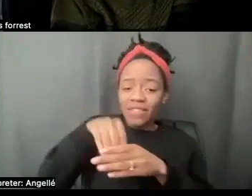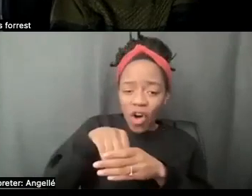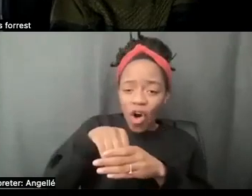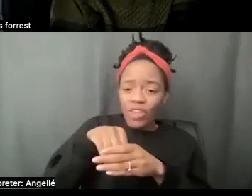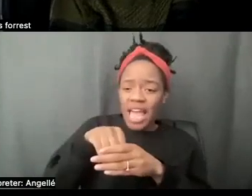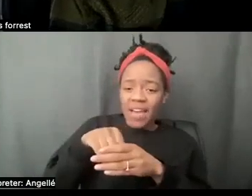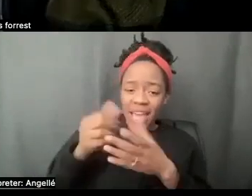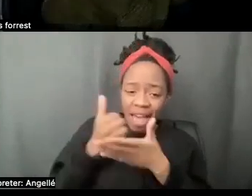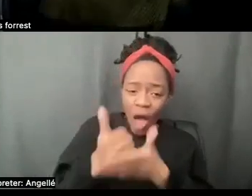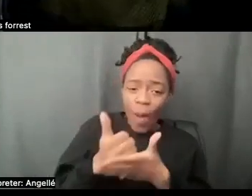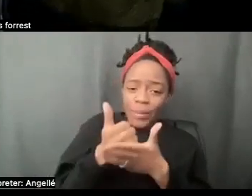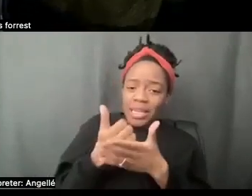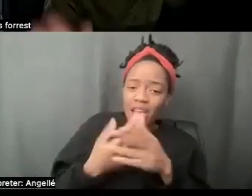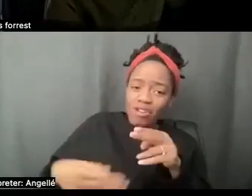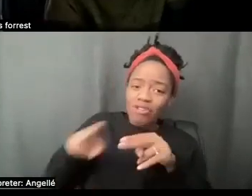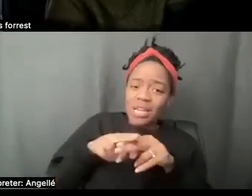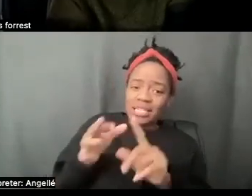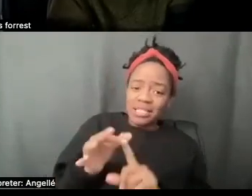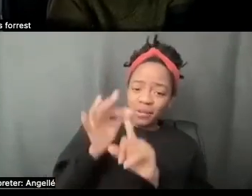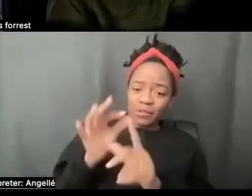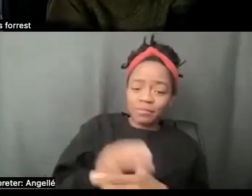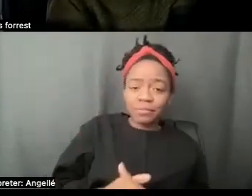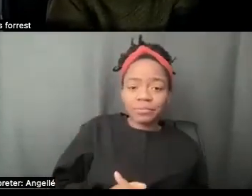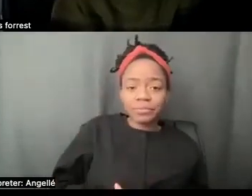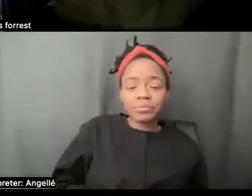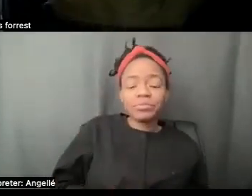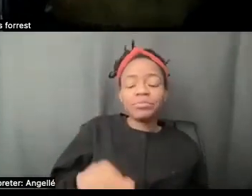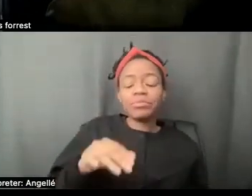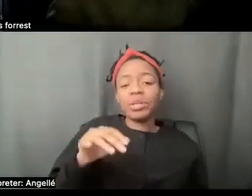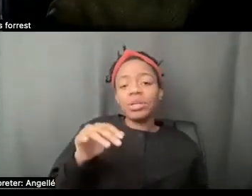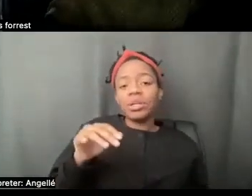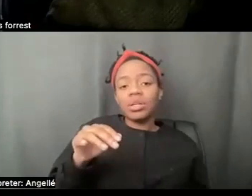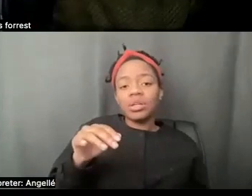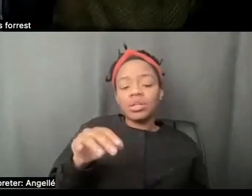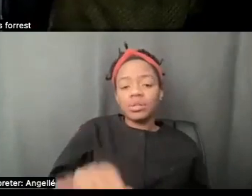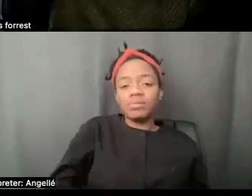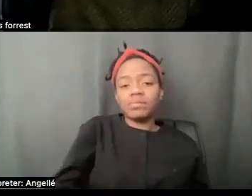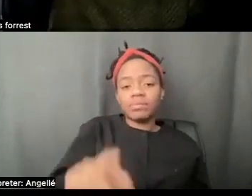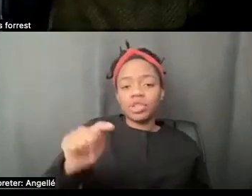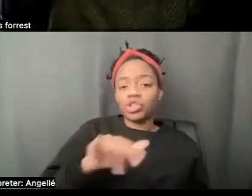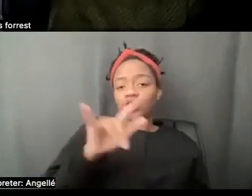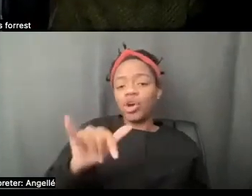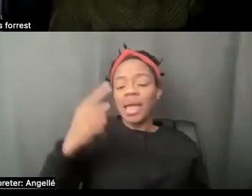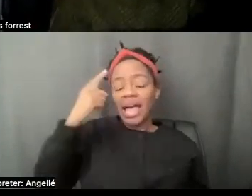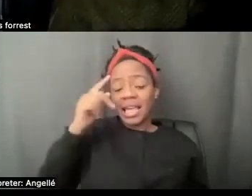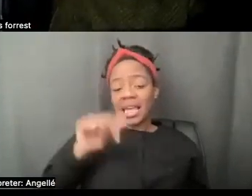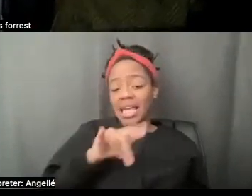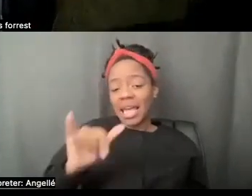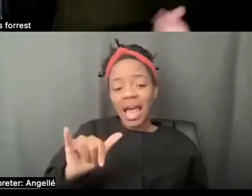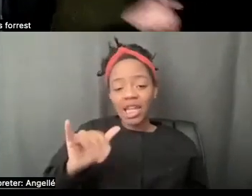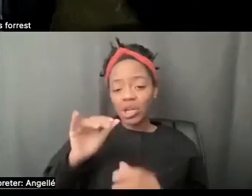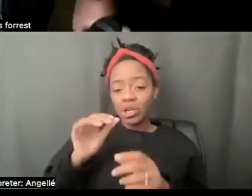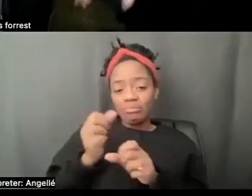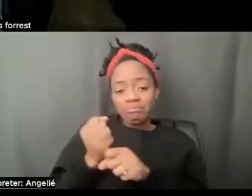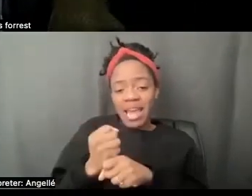special. So I think Kelly did something amazing that created an opportunity for all of us. And, you